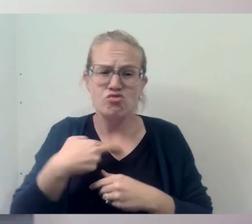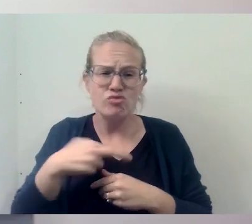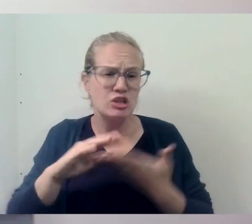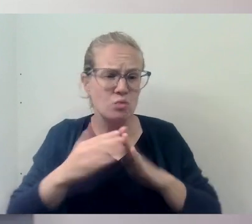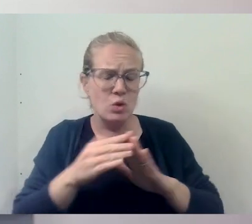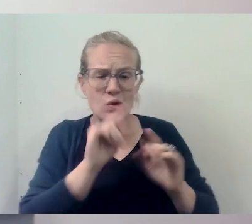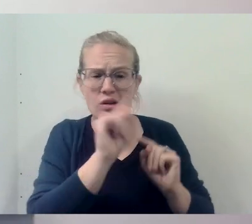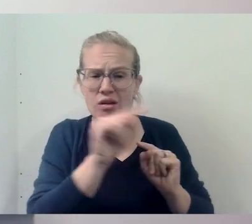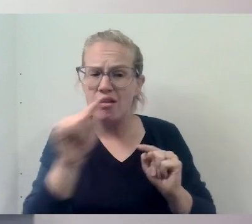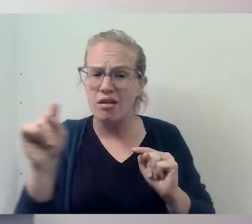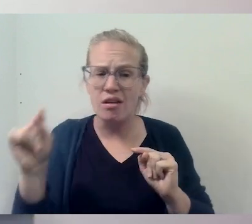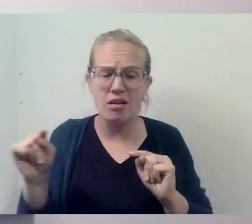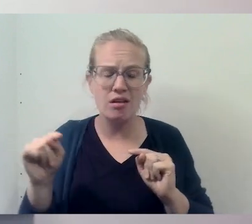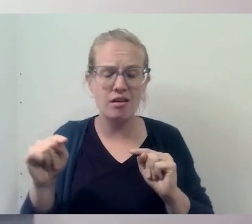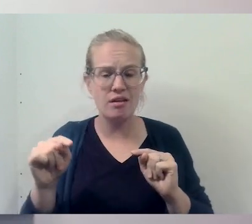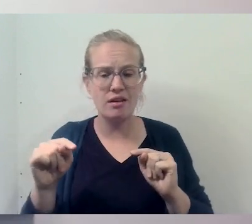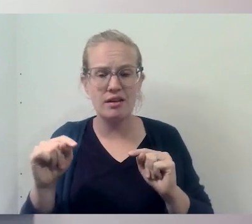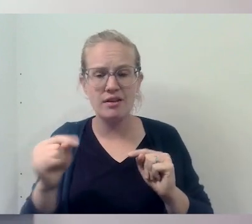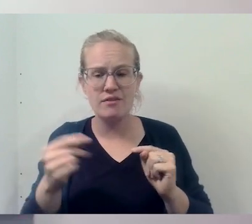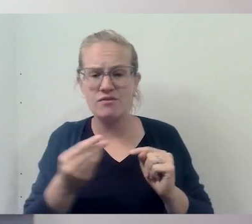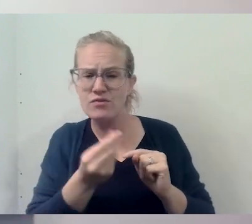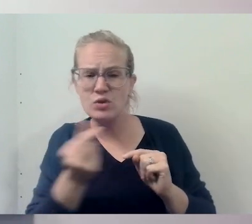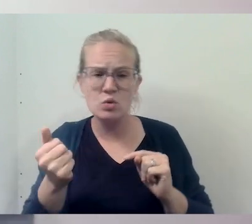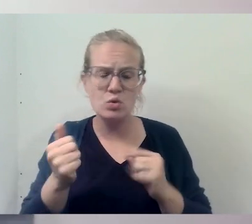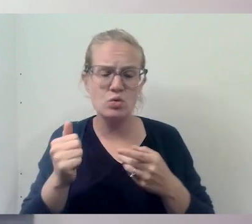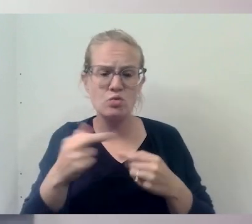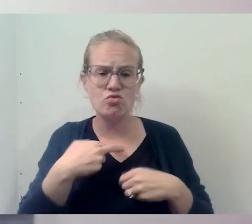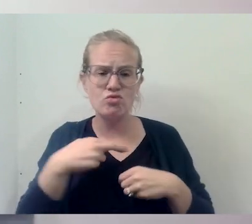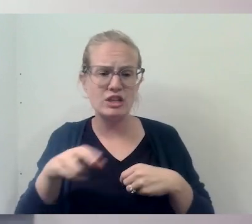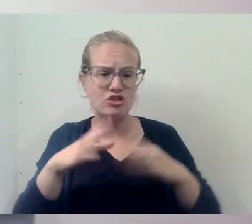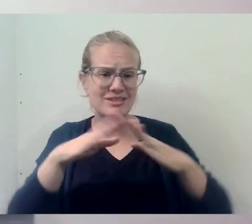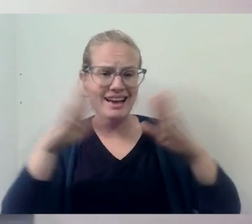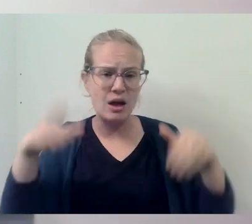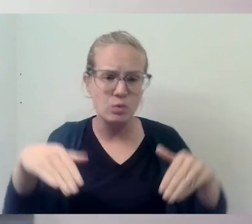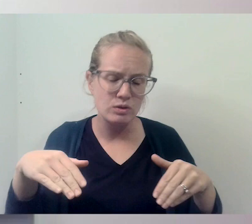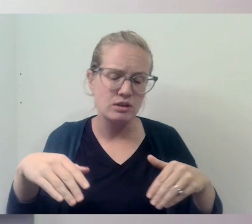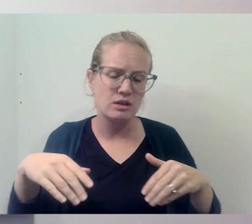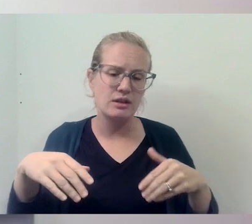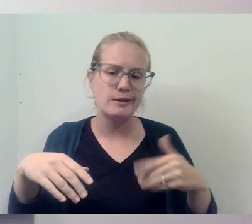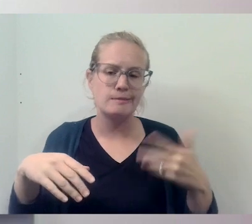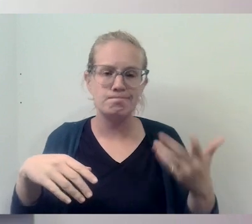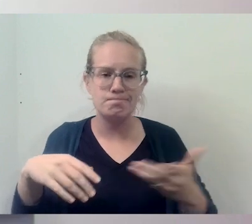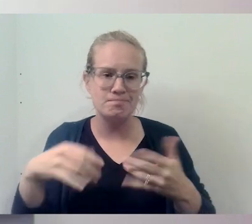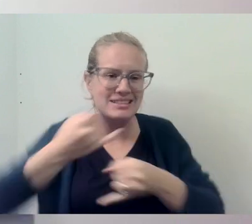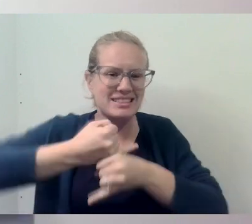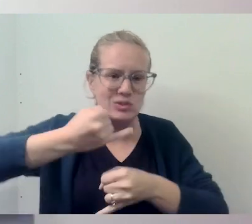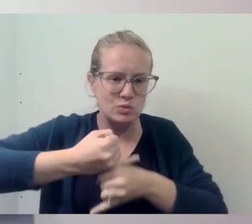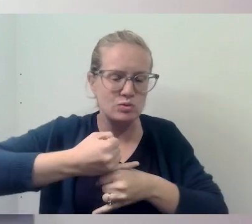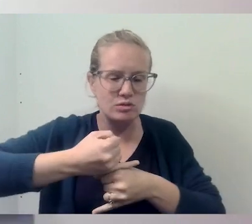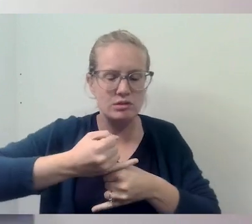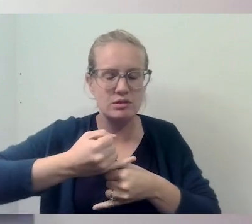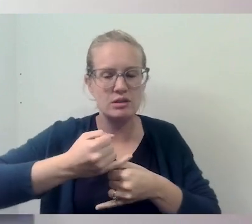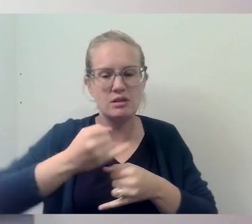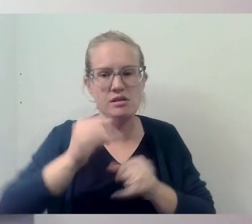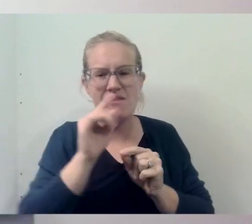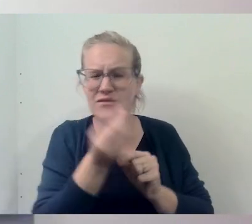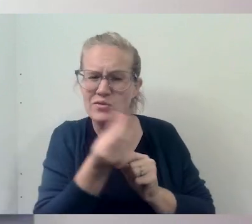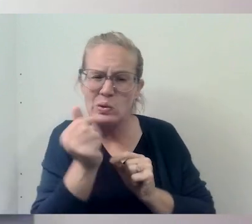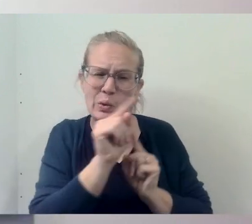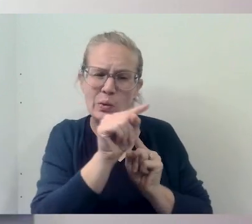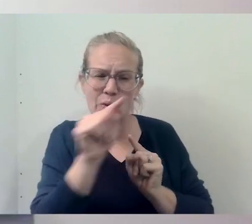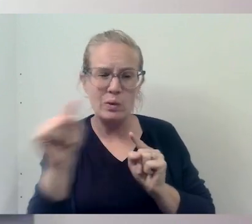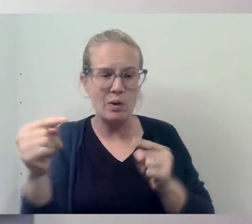you know, or a few religious houses or institutions that